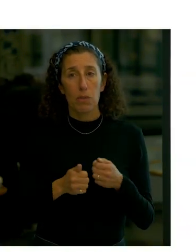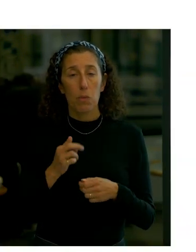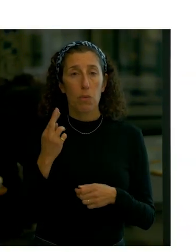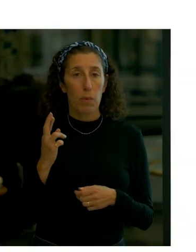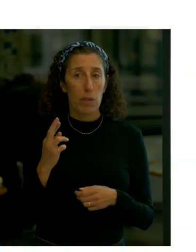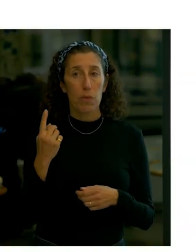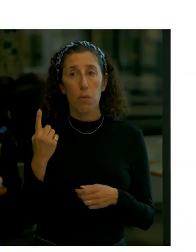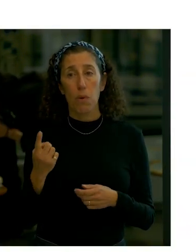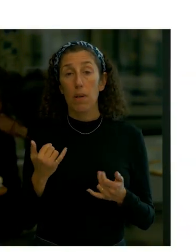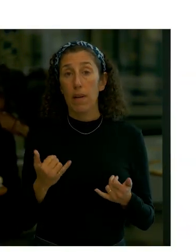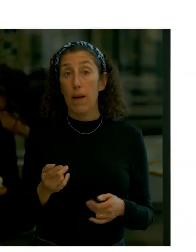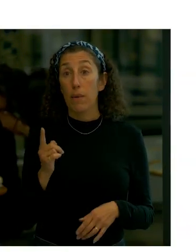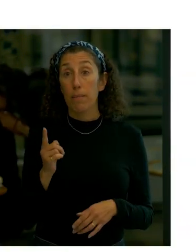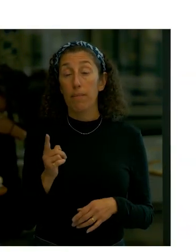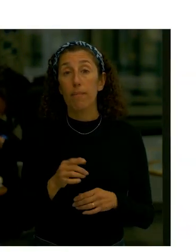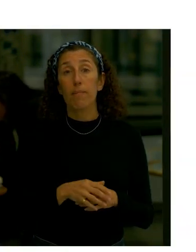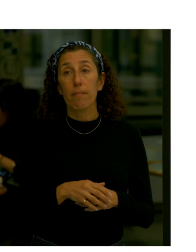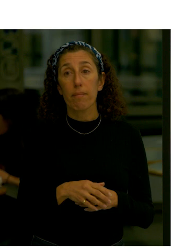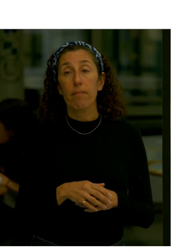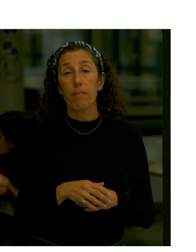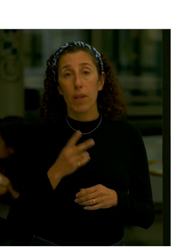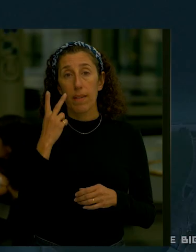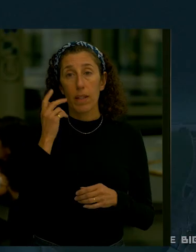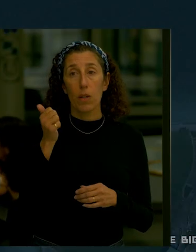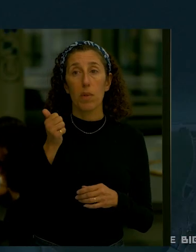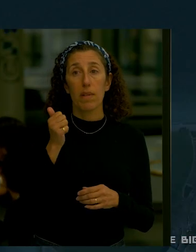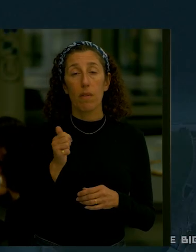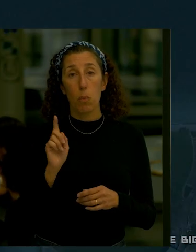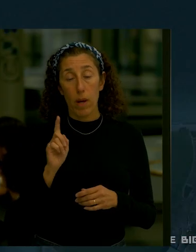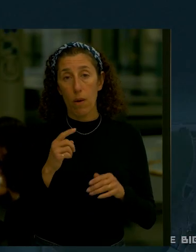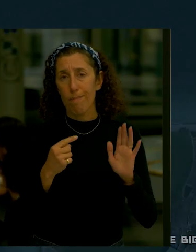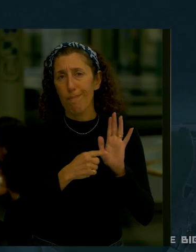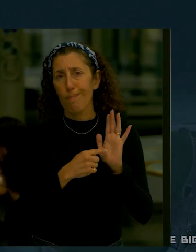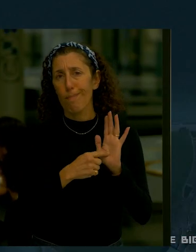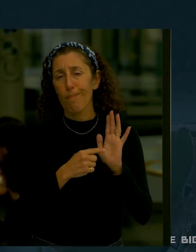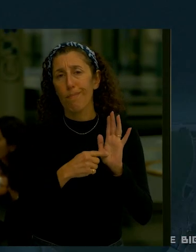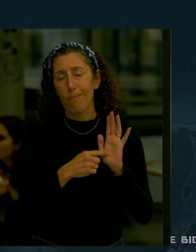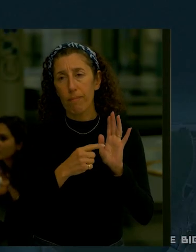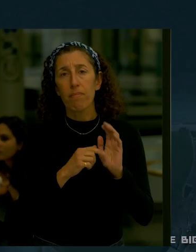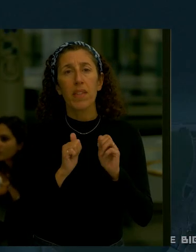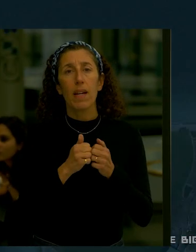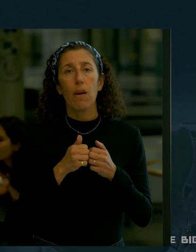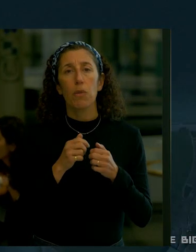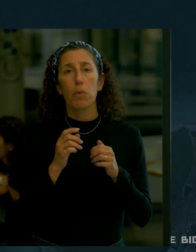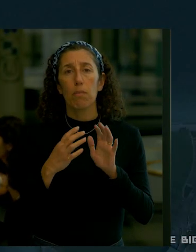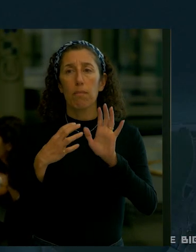okay so reach one we're starting off on Northmore street and the highlighted area shows how we define that reach